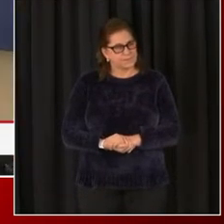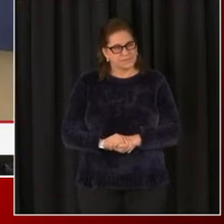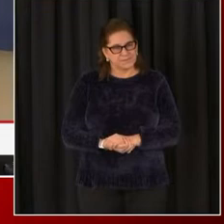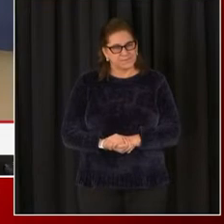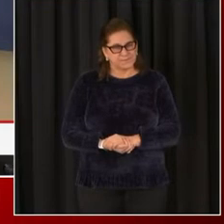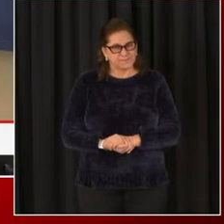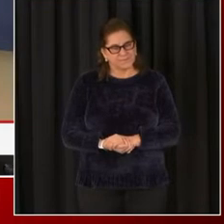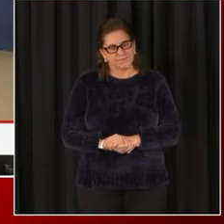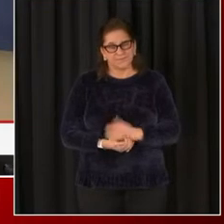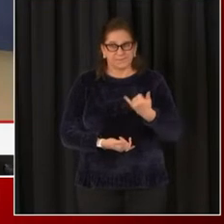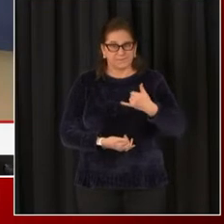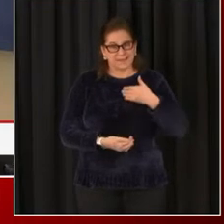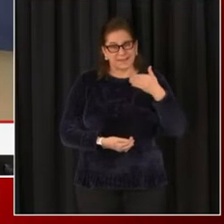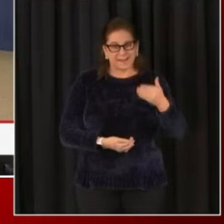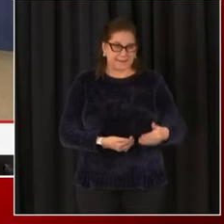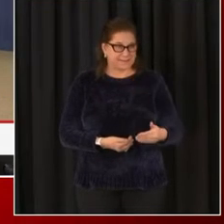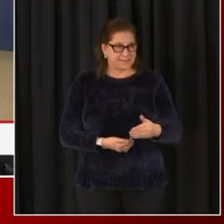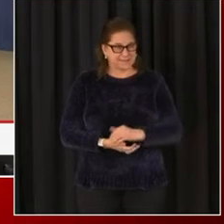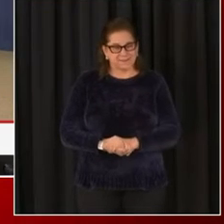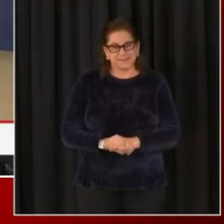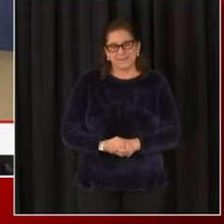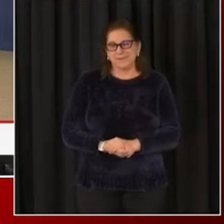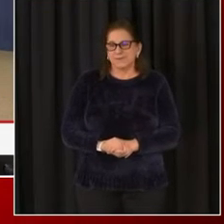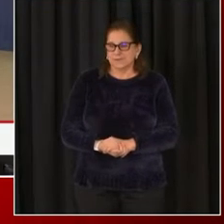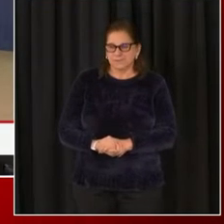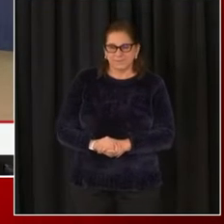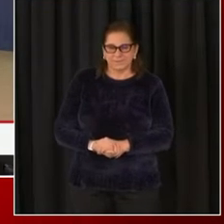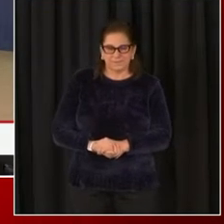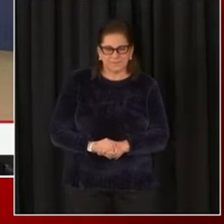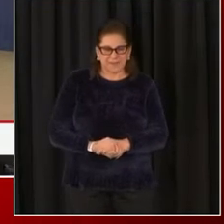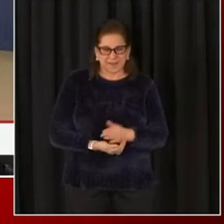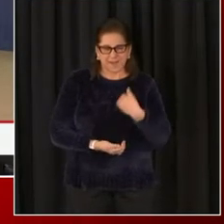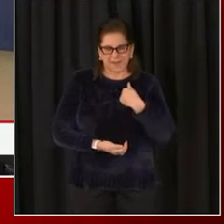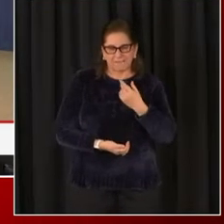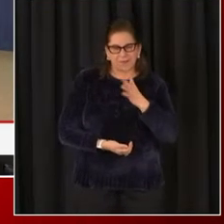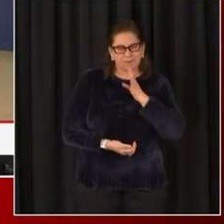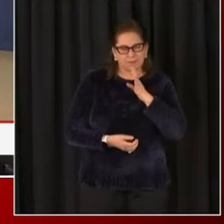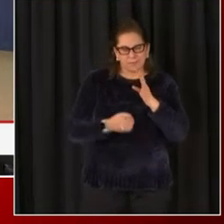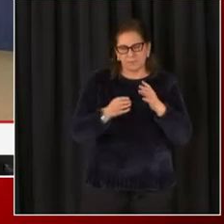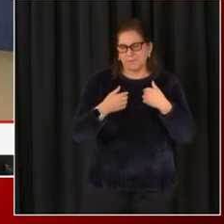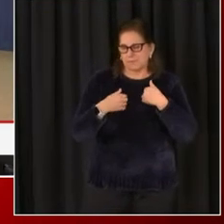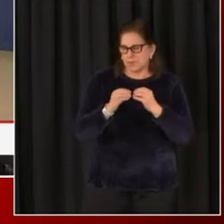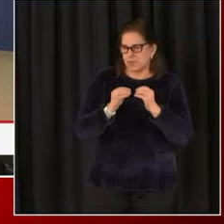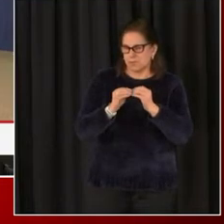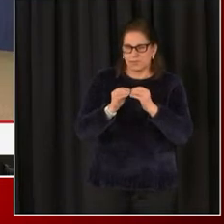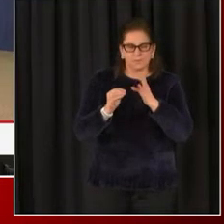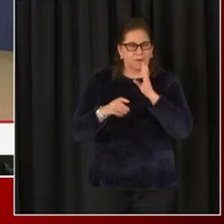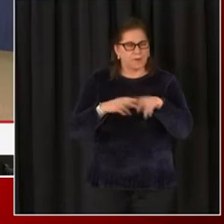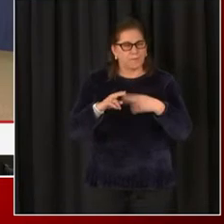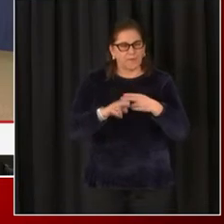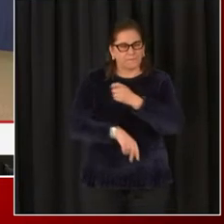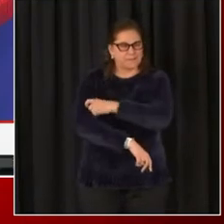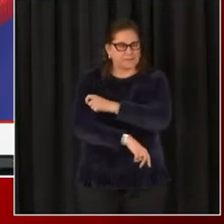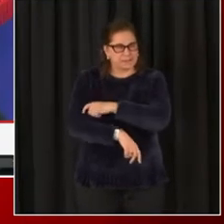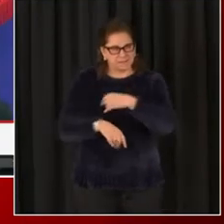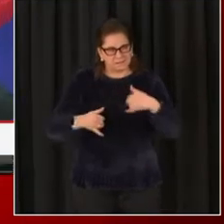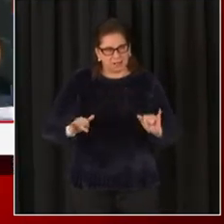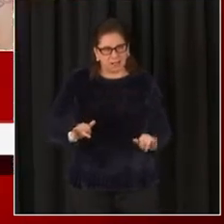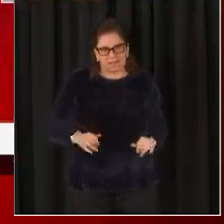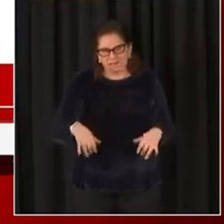And let me just say a couple more things about the vaccine, and then we will move on.